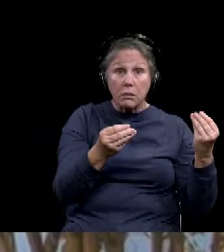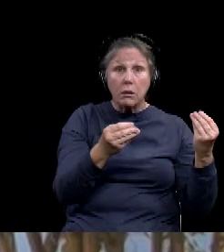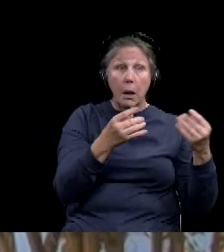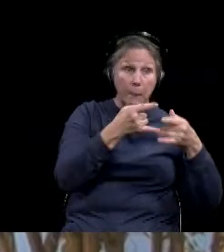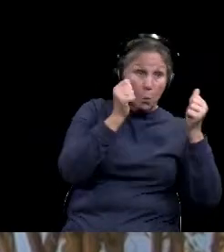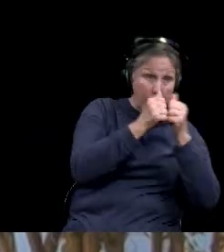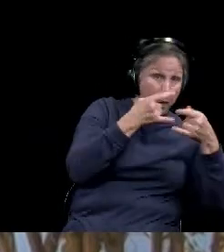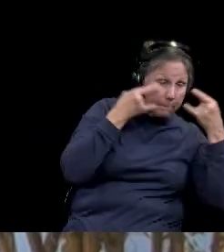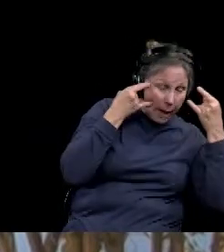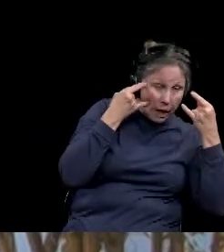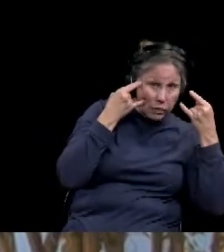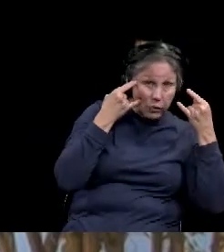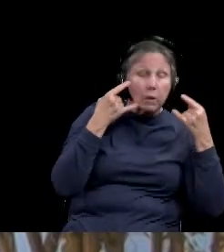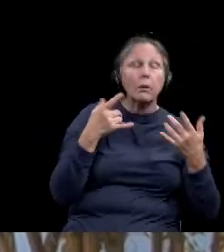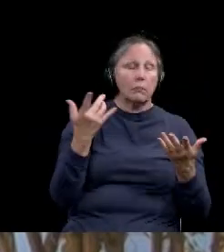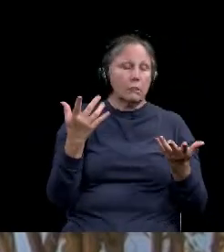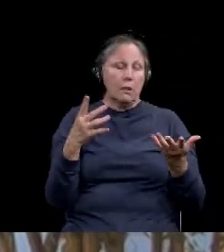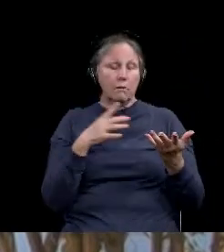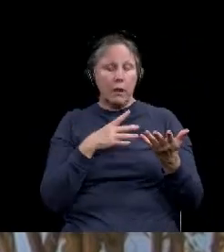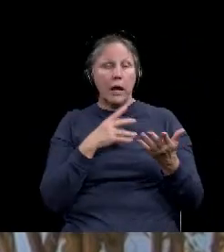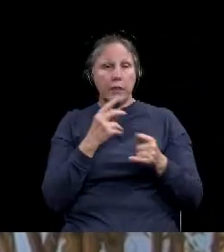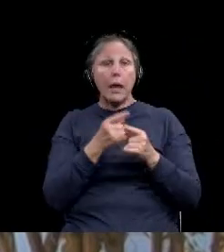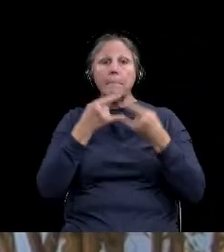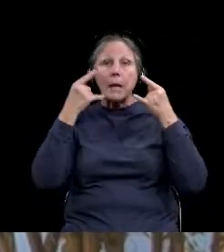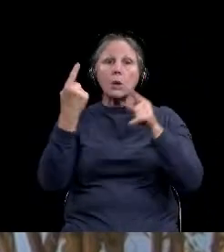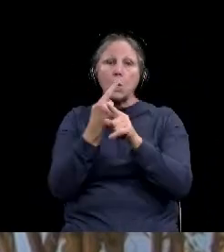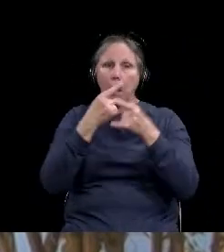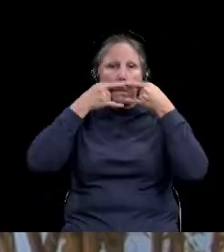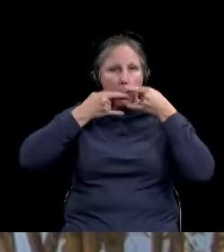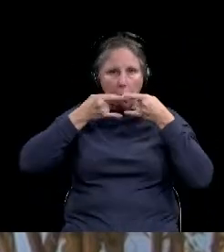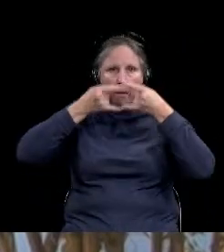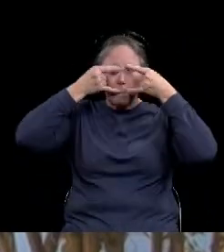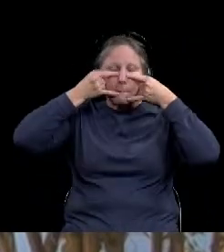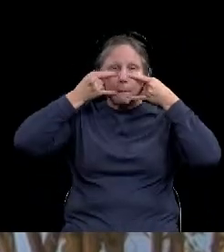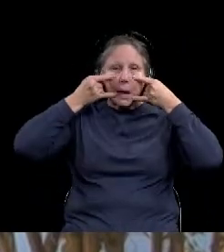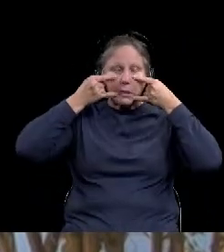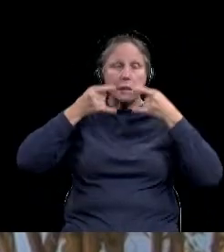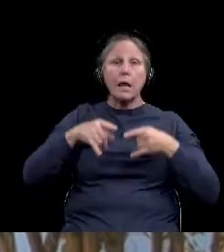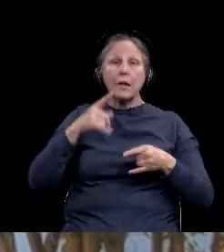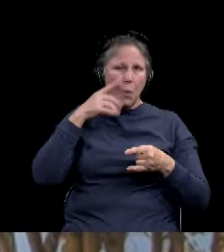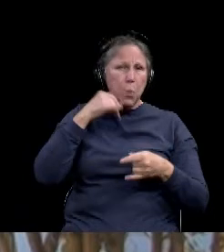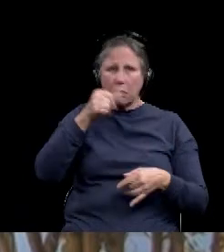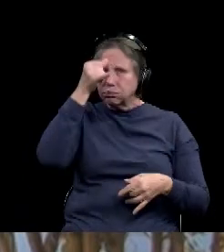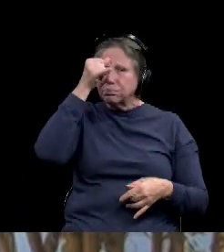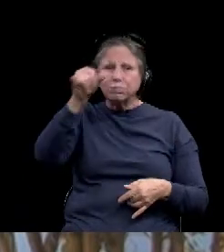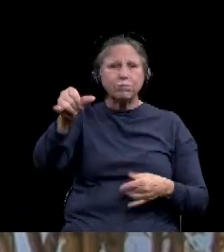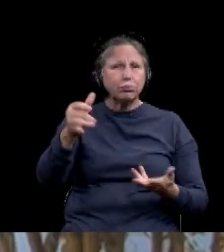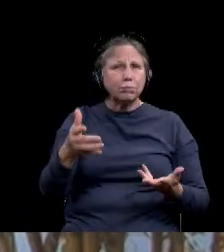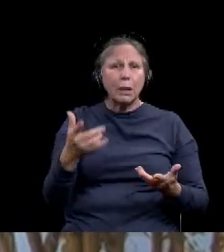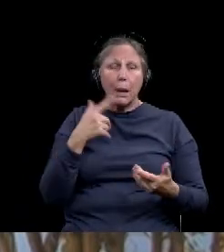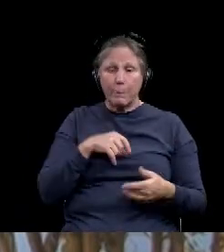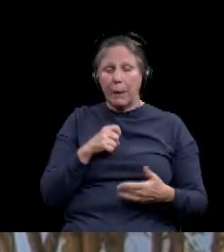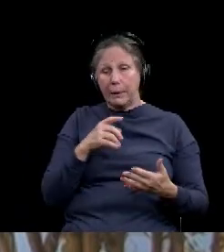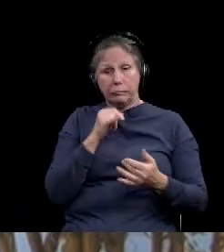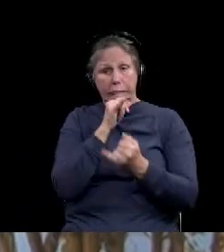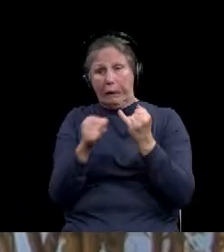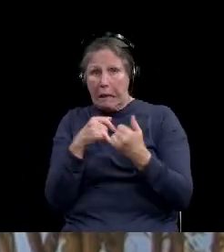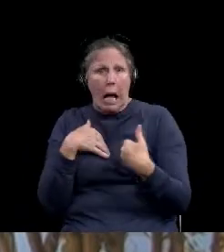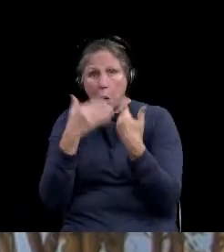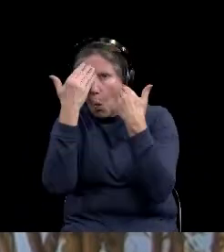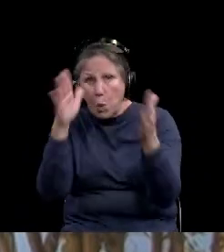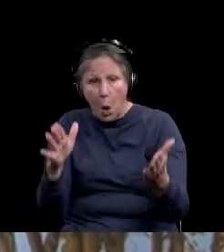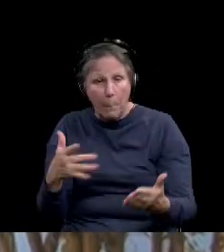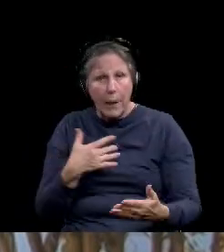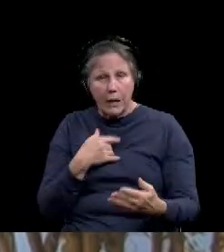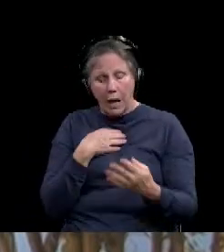it correctly. And we are in this for a long time. Uh, this is, you know, maybe we're in the fourth inning now. I don't know, but we're,